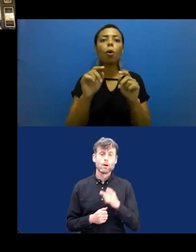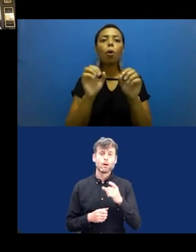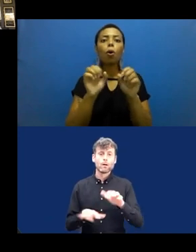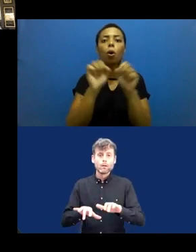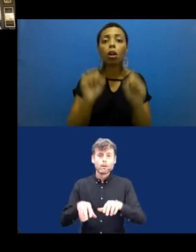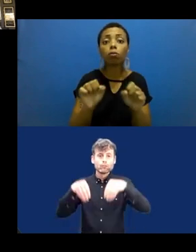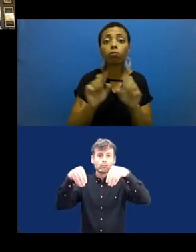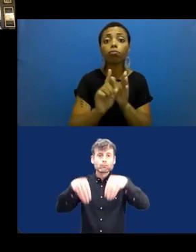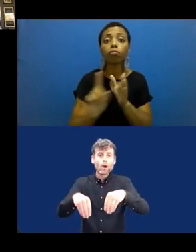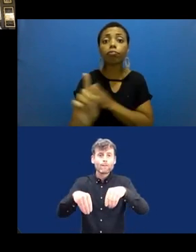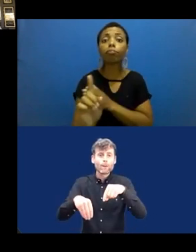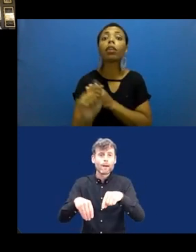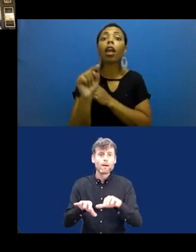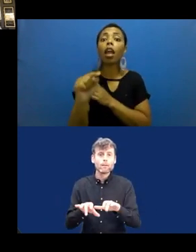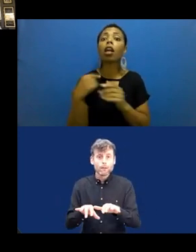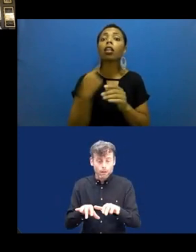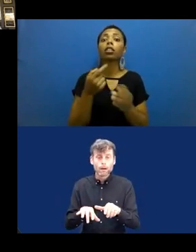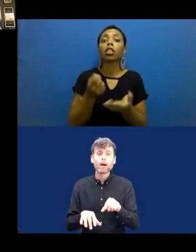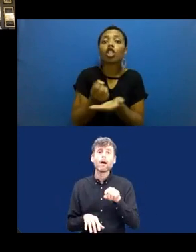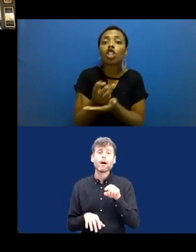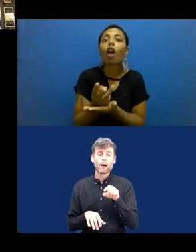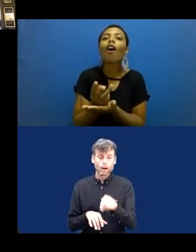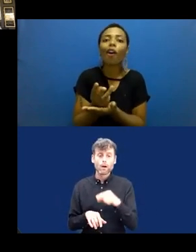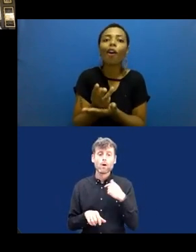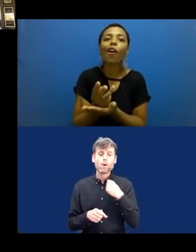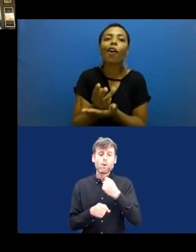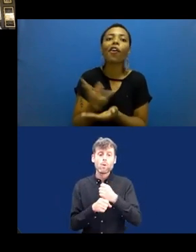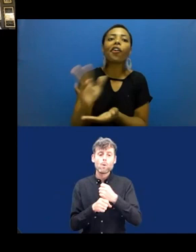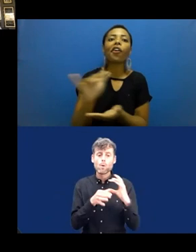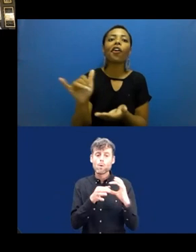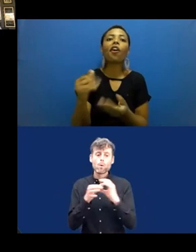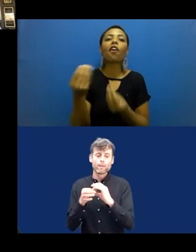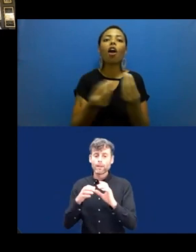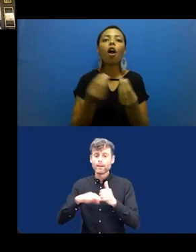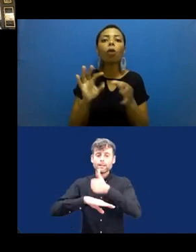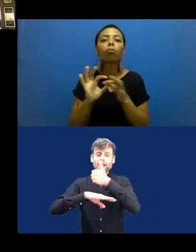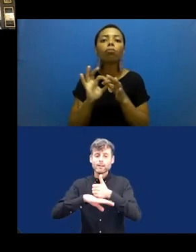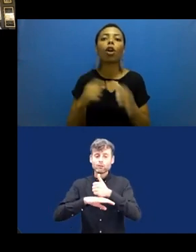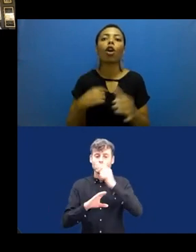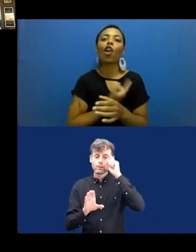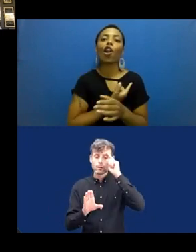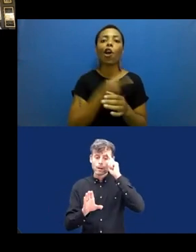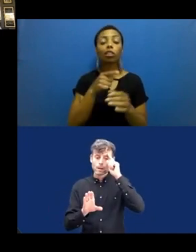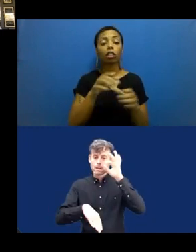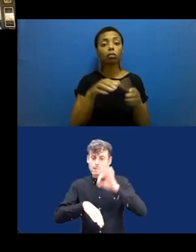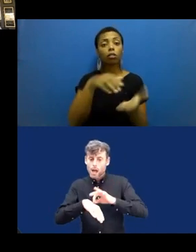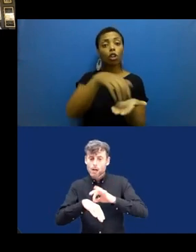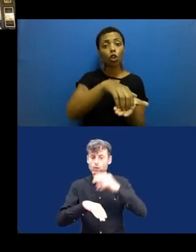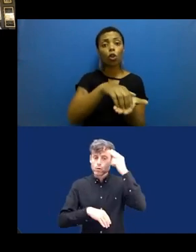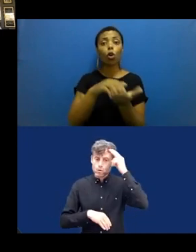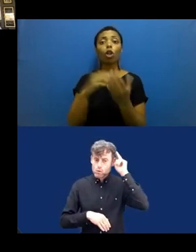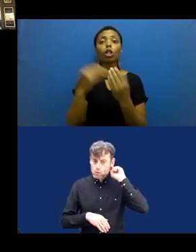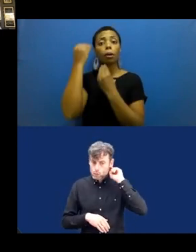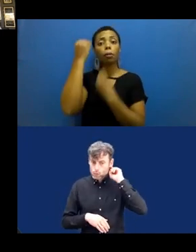run together with Institute of Psychiatry and Neurology in Warsaw. And